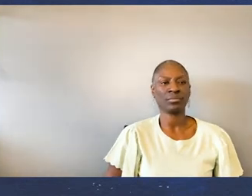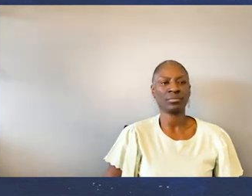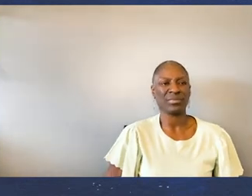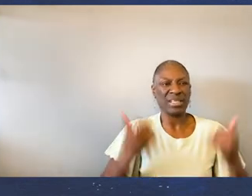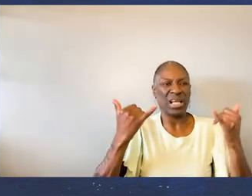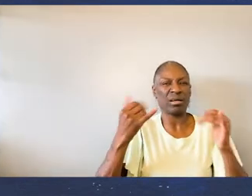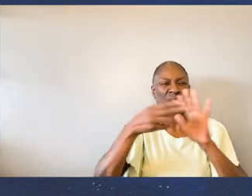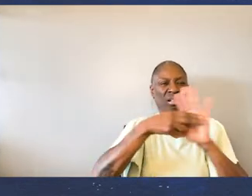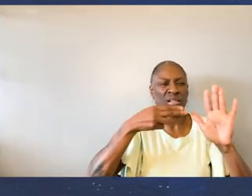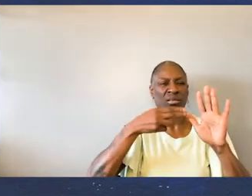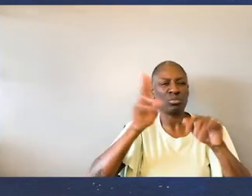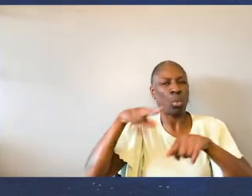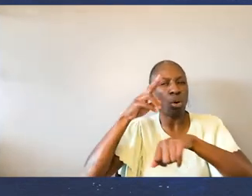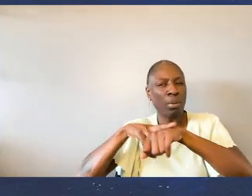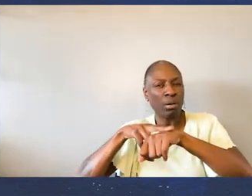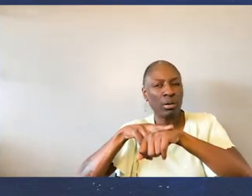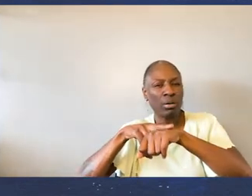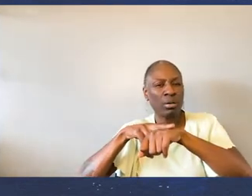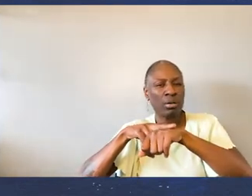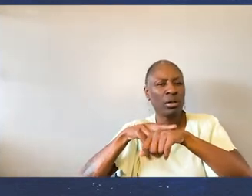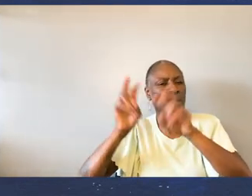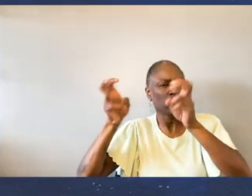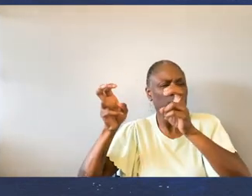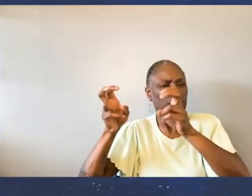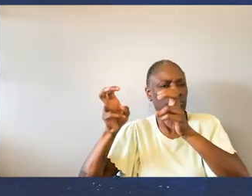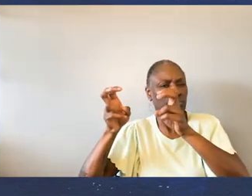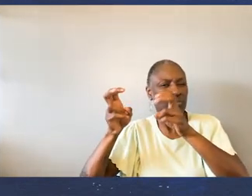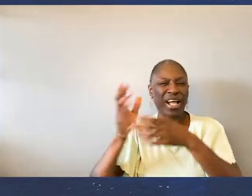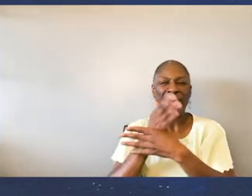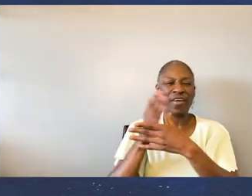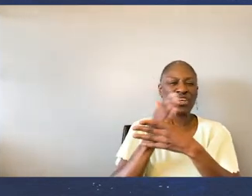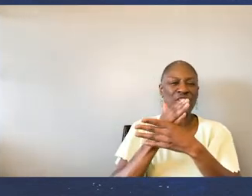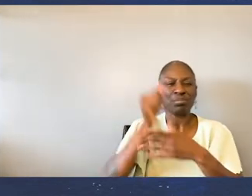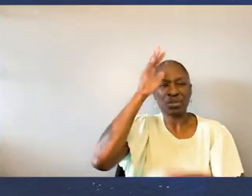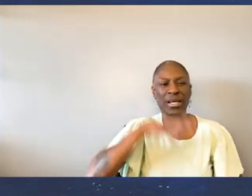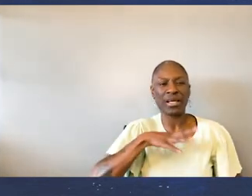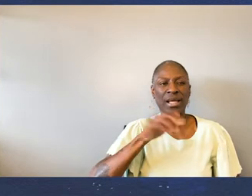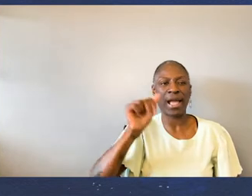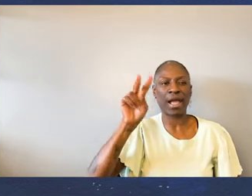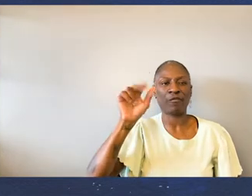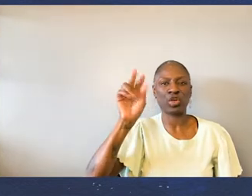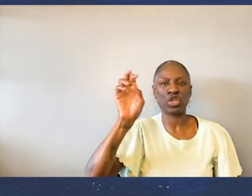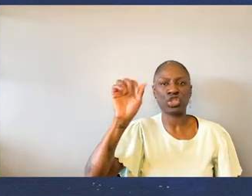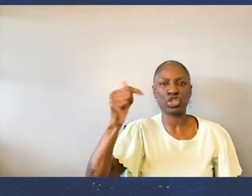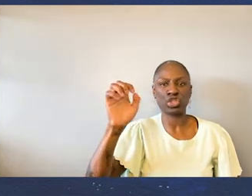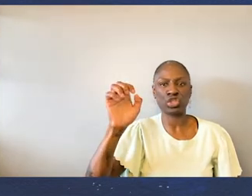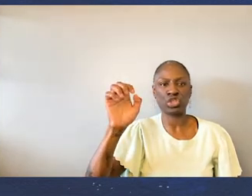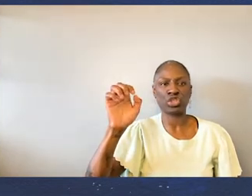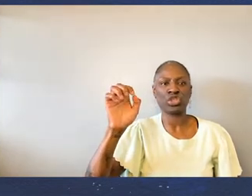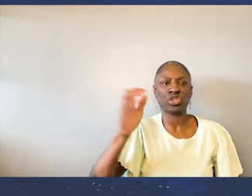Which became known As normal And creating Its binary Abnormal